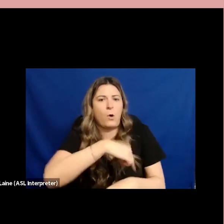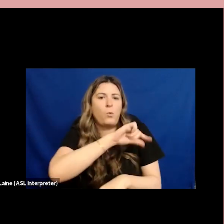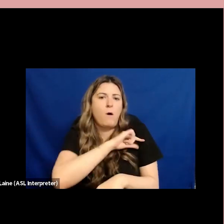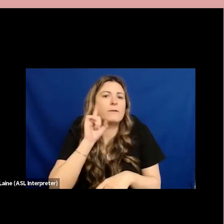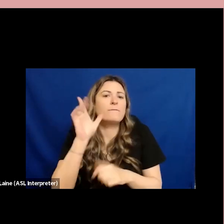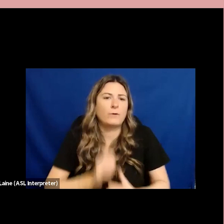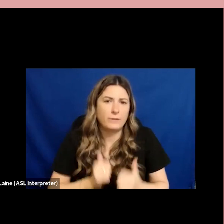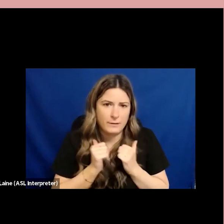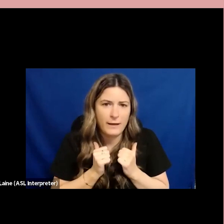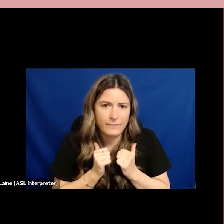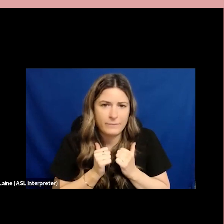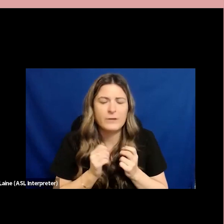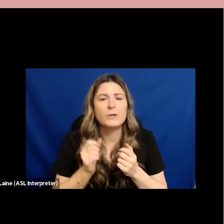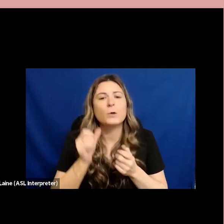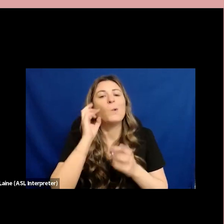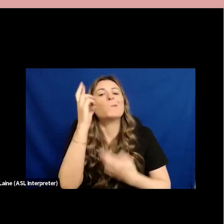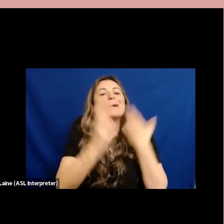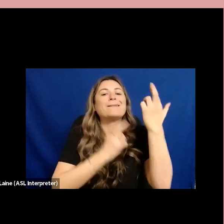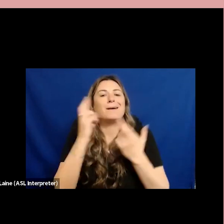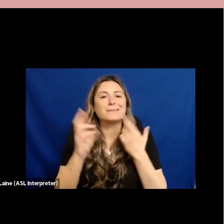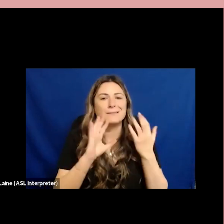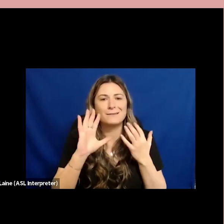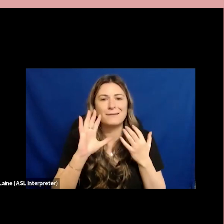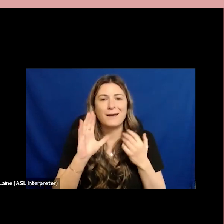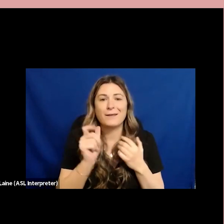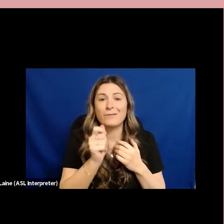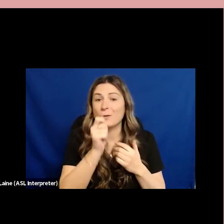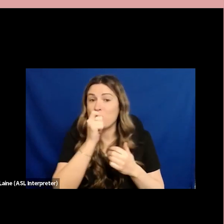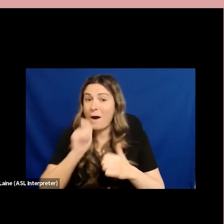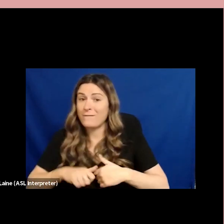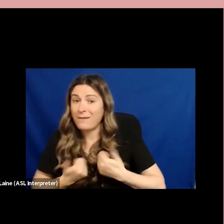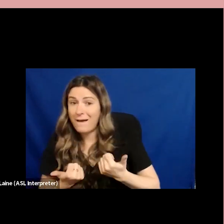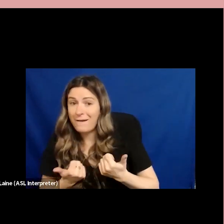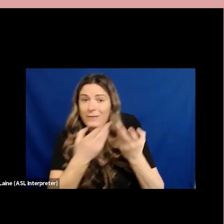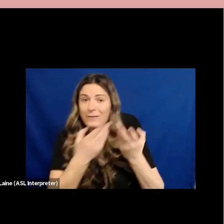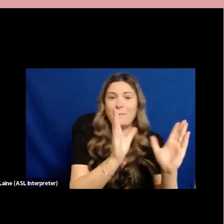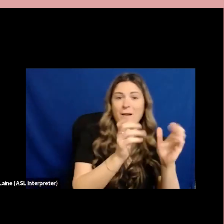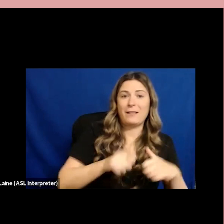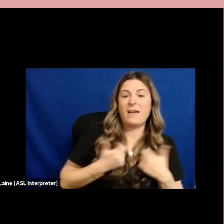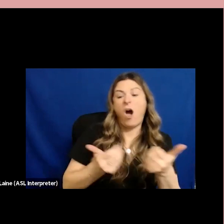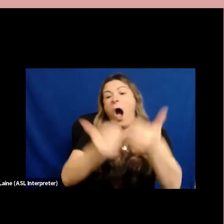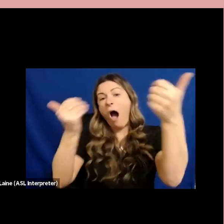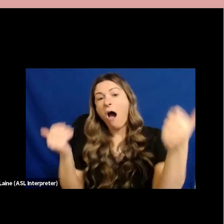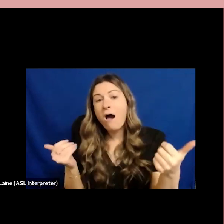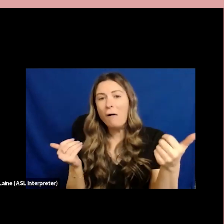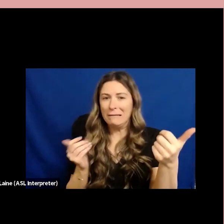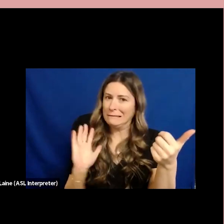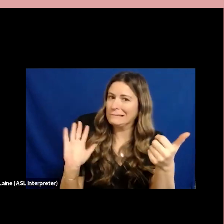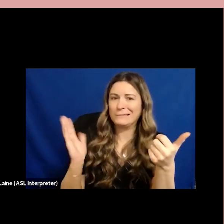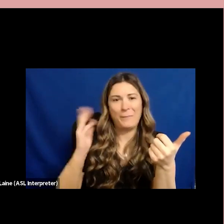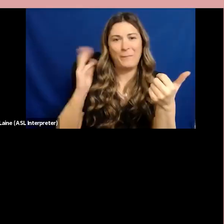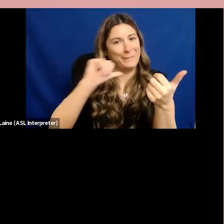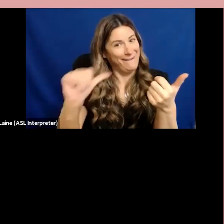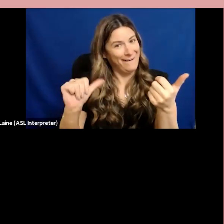between the public and the private life is where Sophie is challenging us. And so without further ado,